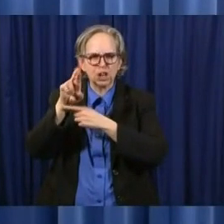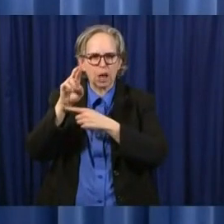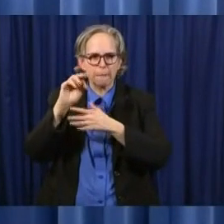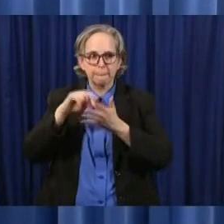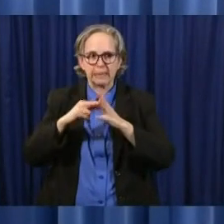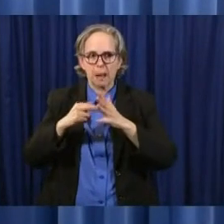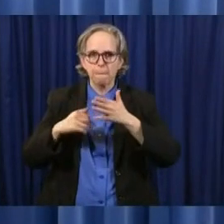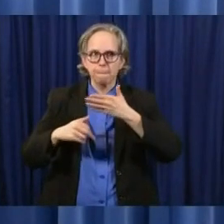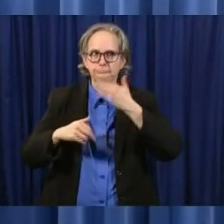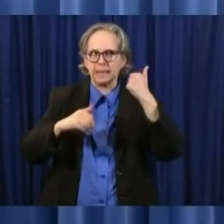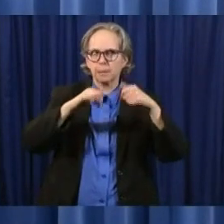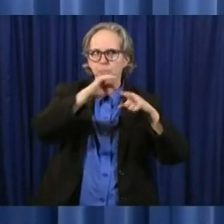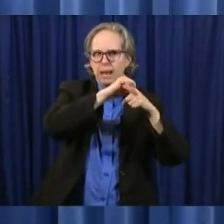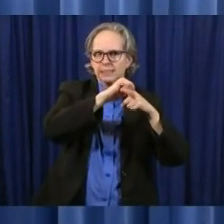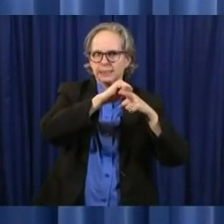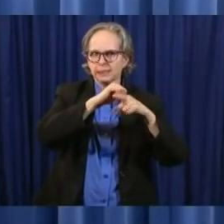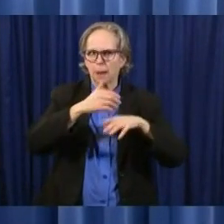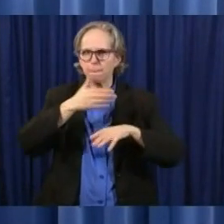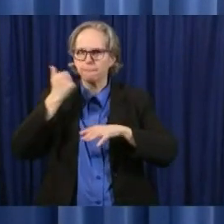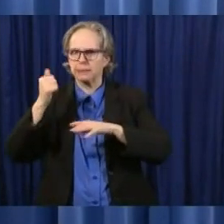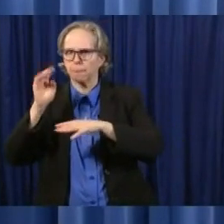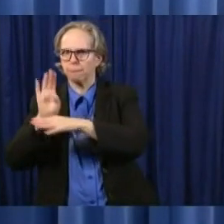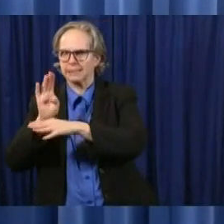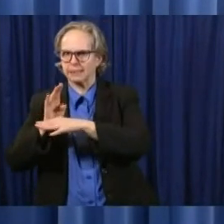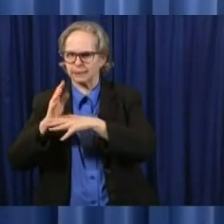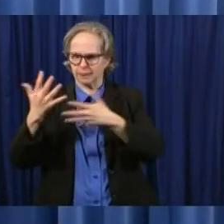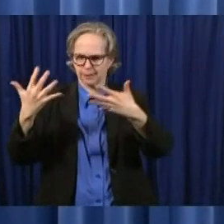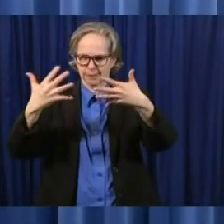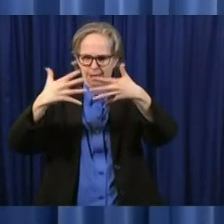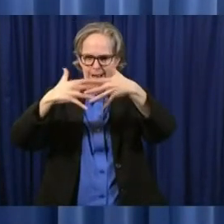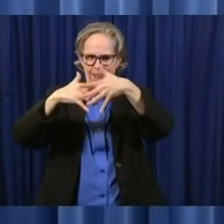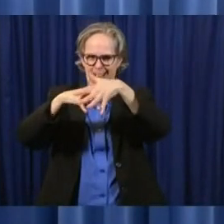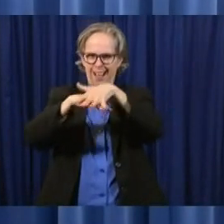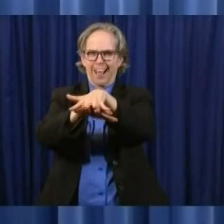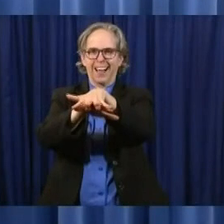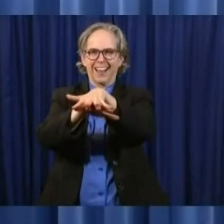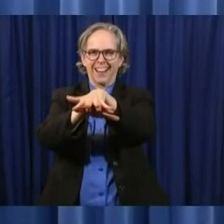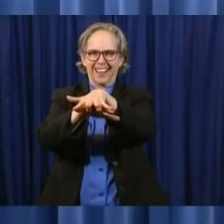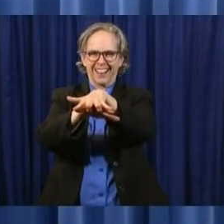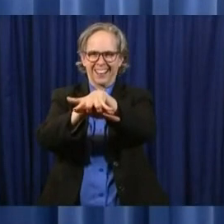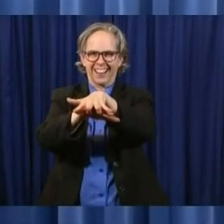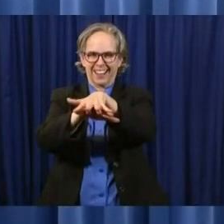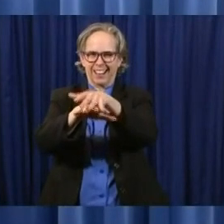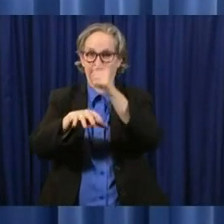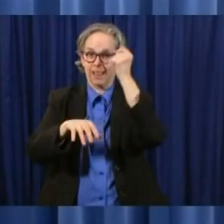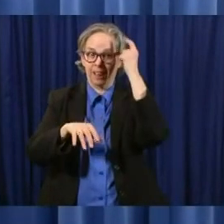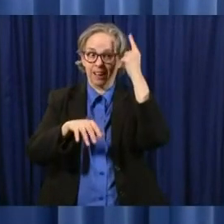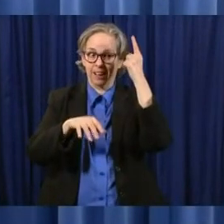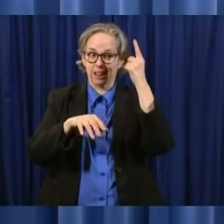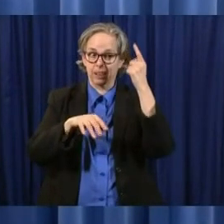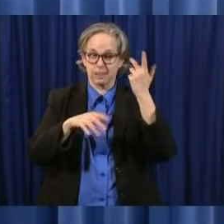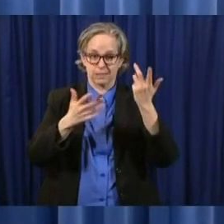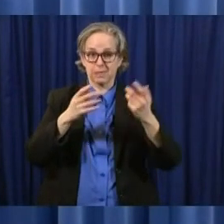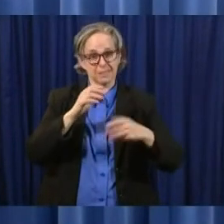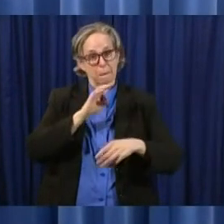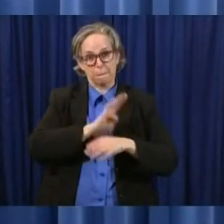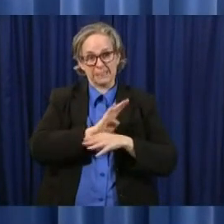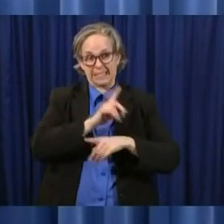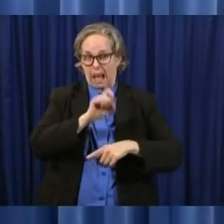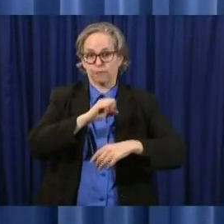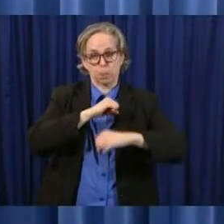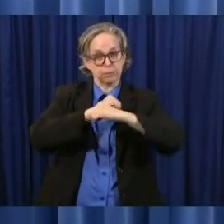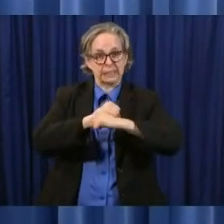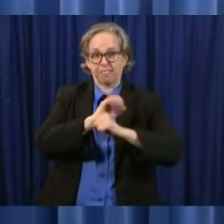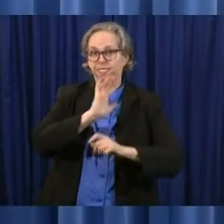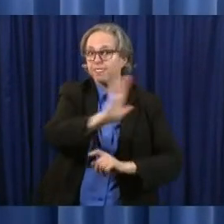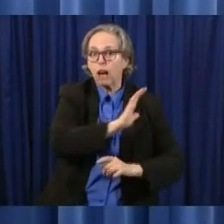because these companies have to be able to ensure that their workers people who they're trying to hire people who they're